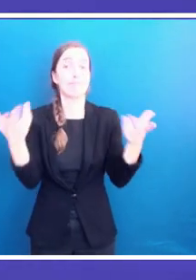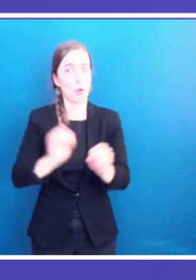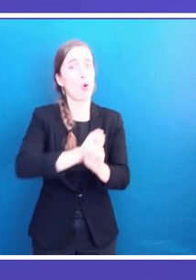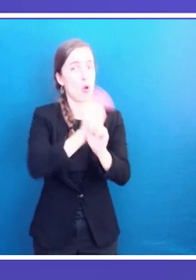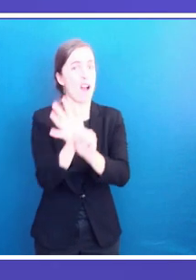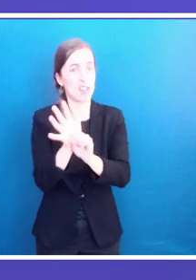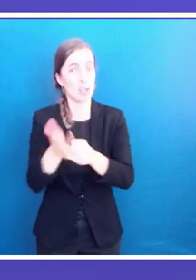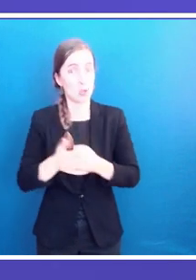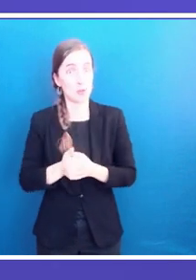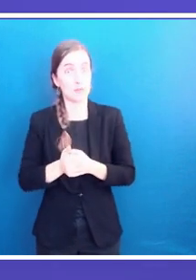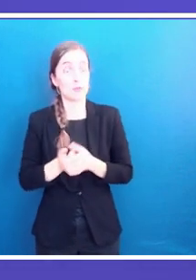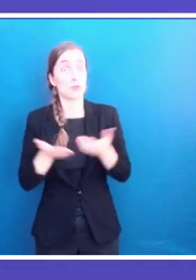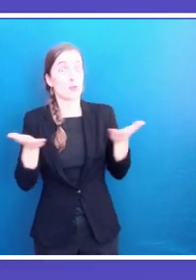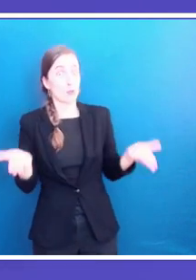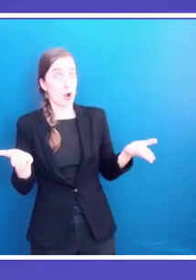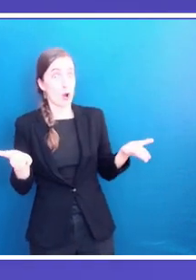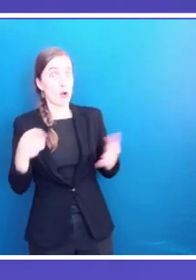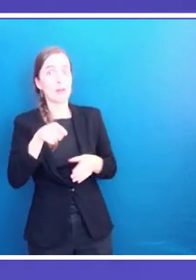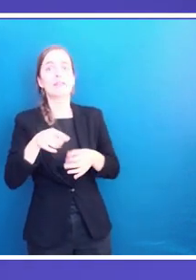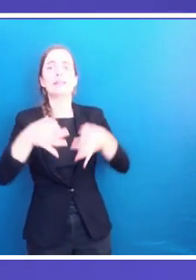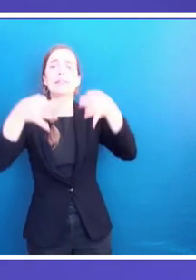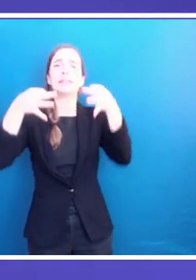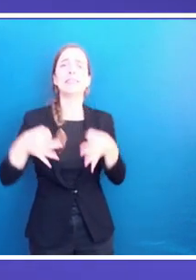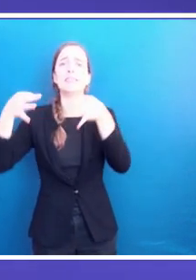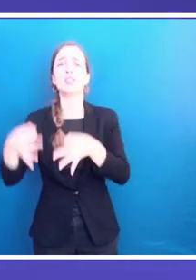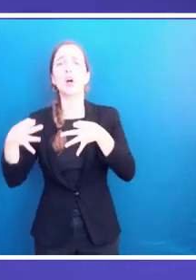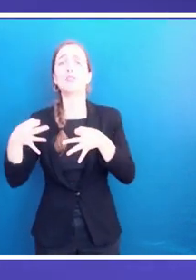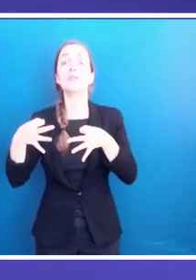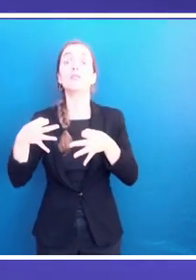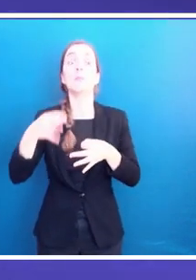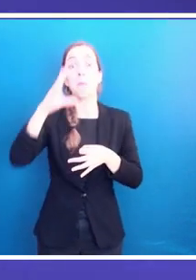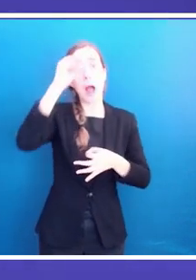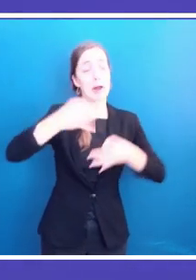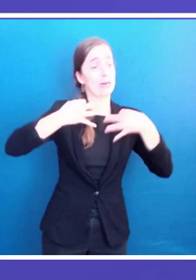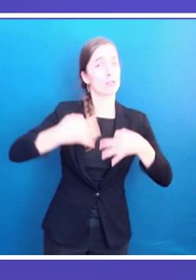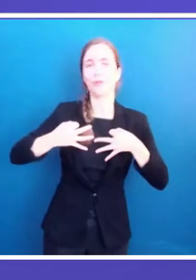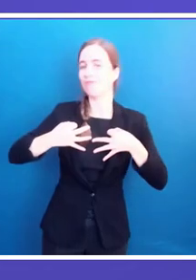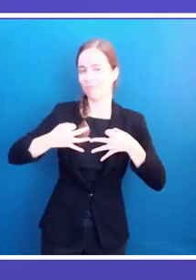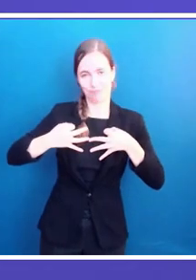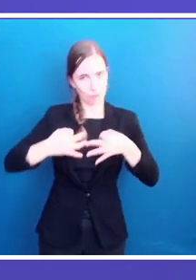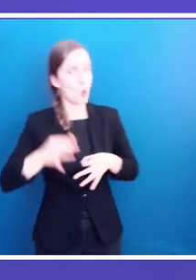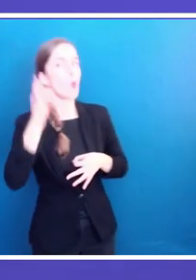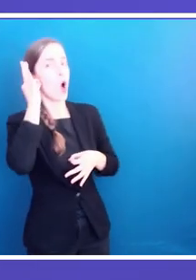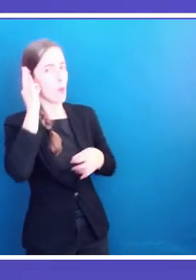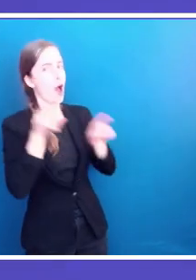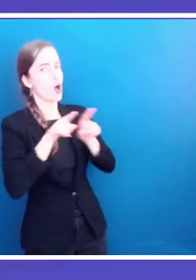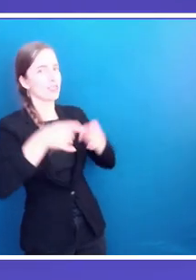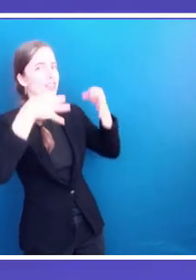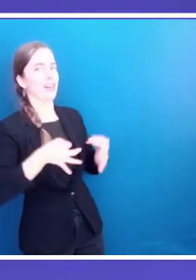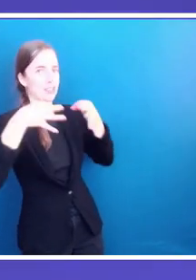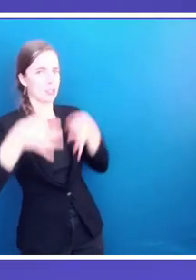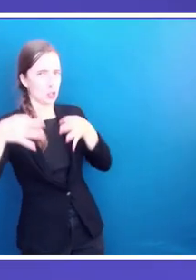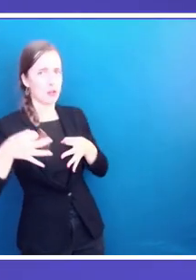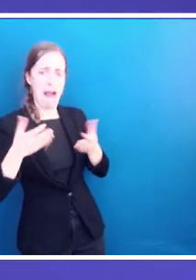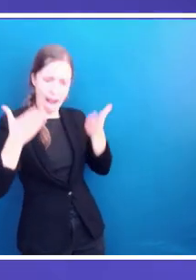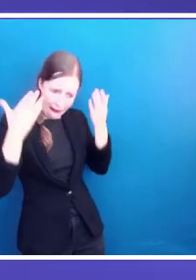self-control and restraint in order to show the partners and stakeholders that they can do better and